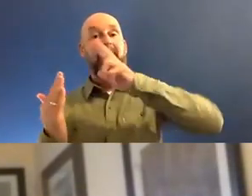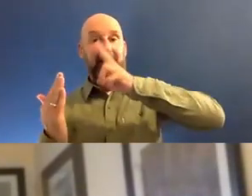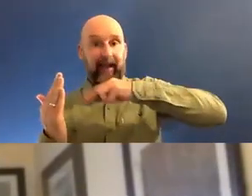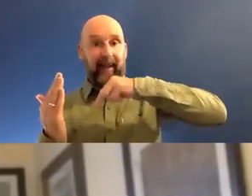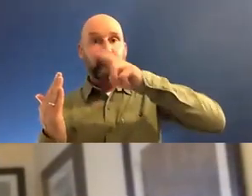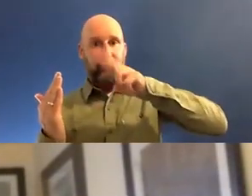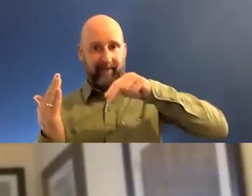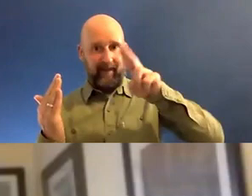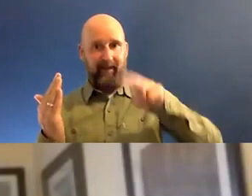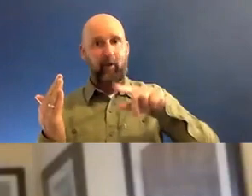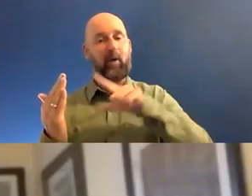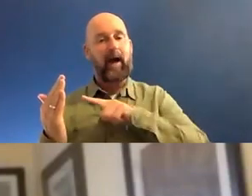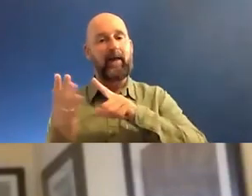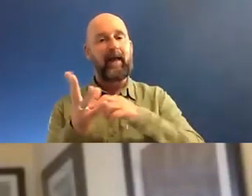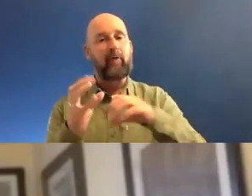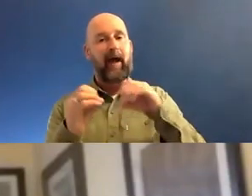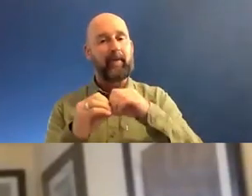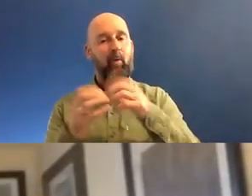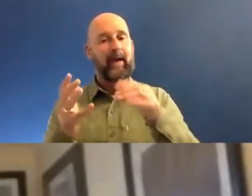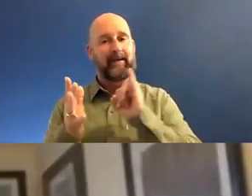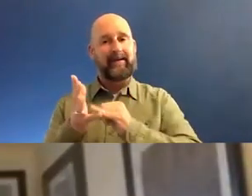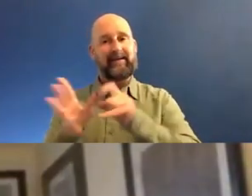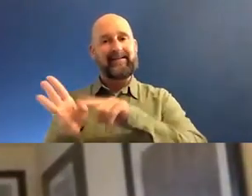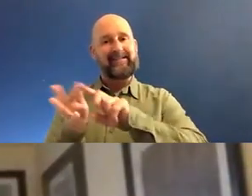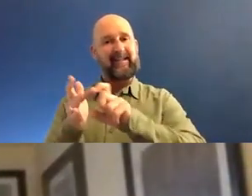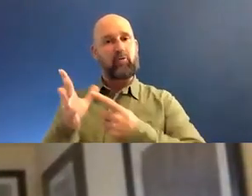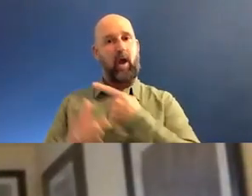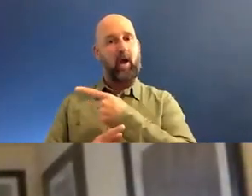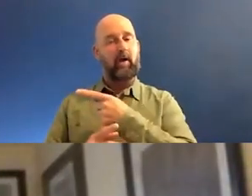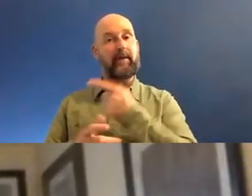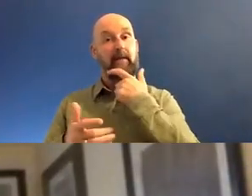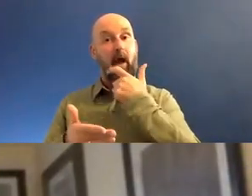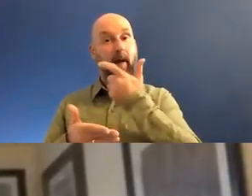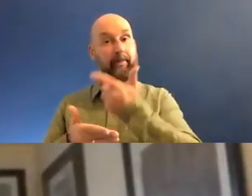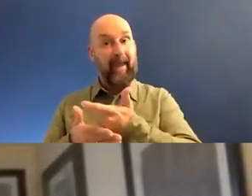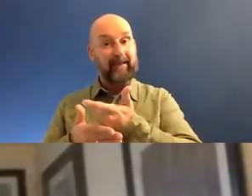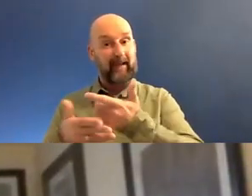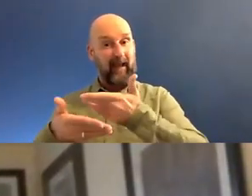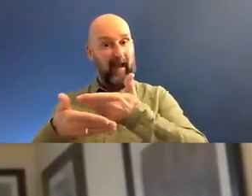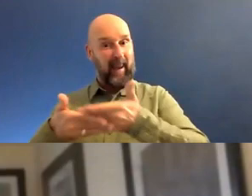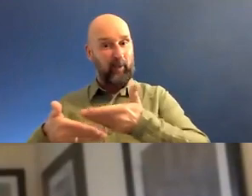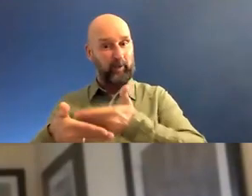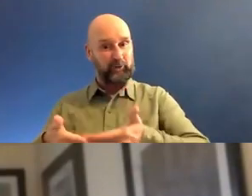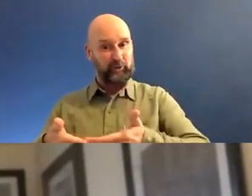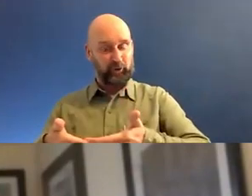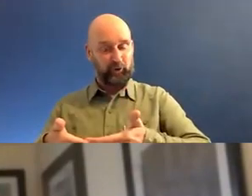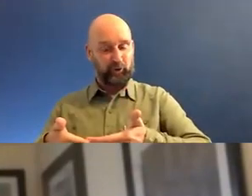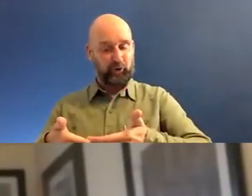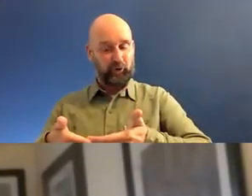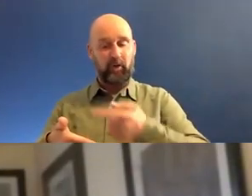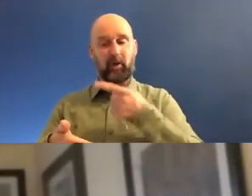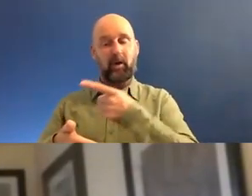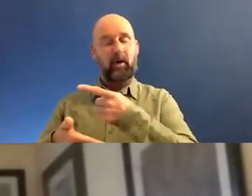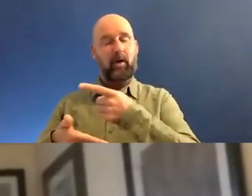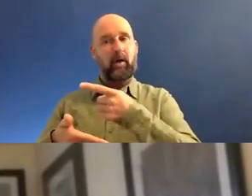realized that in the Arab world in Syria, we use an amazing language that's steeped in, in, in deeply